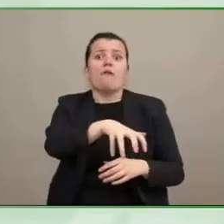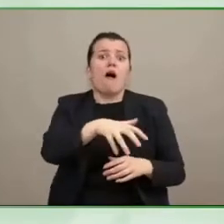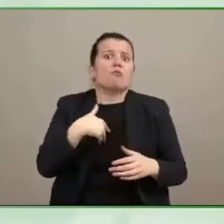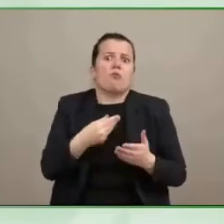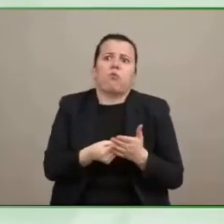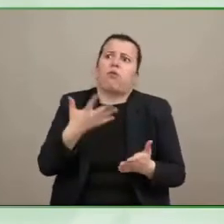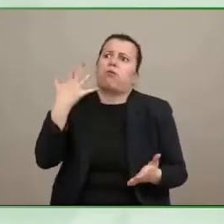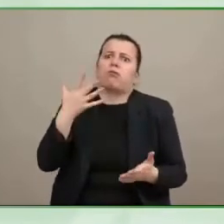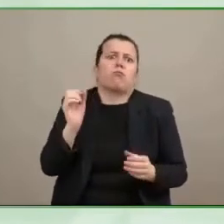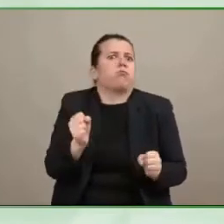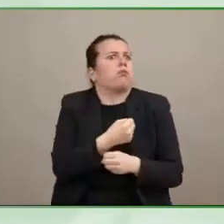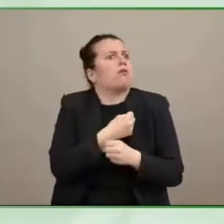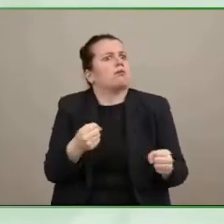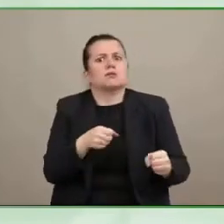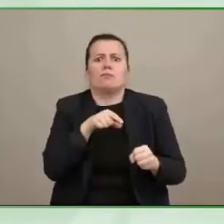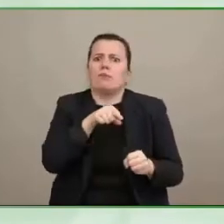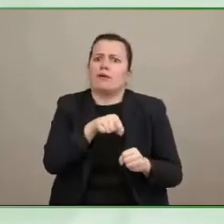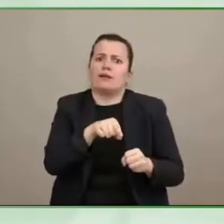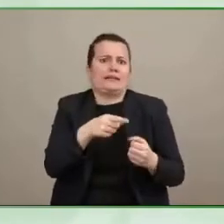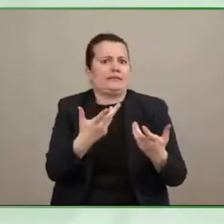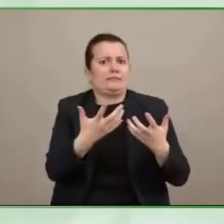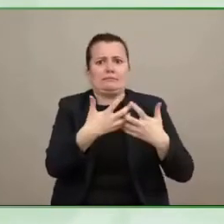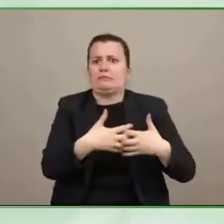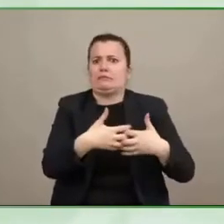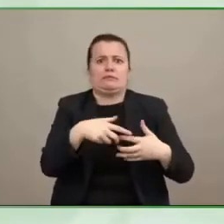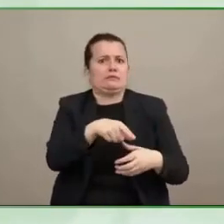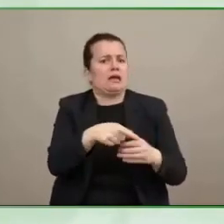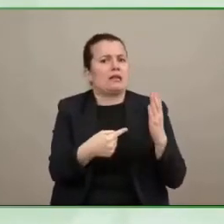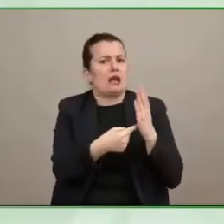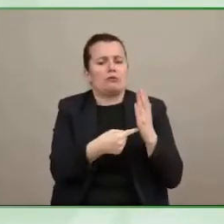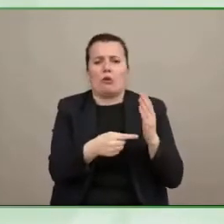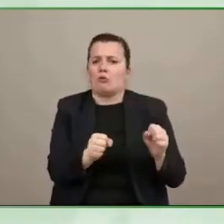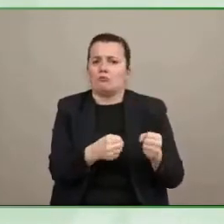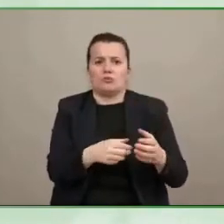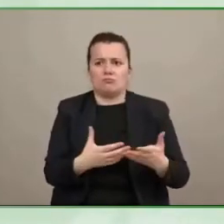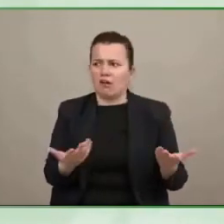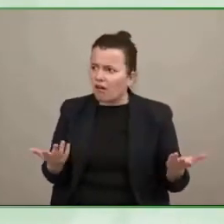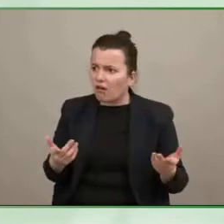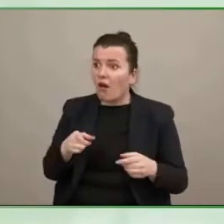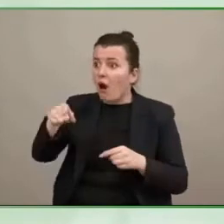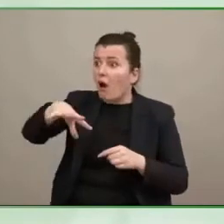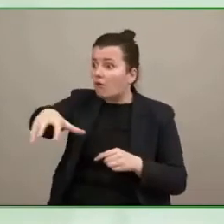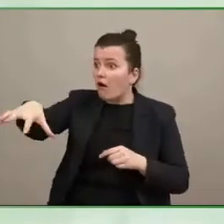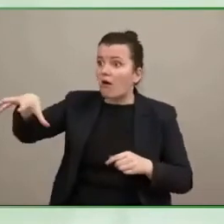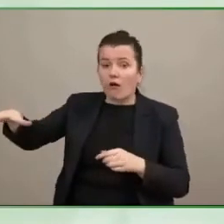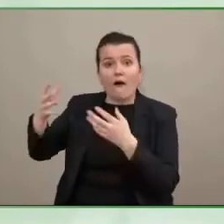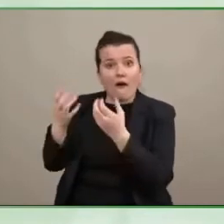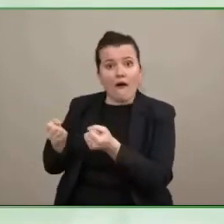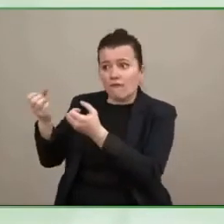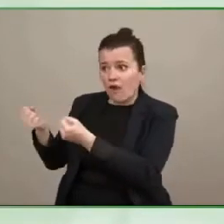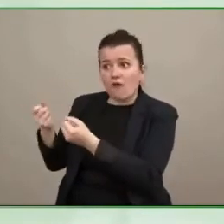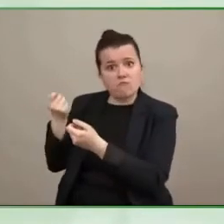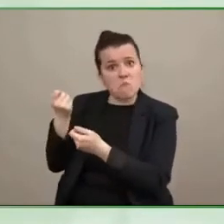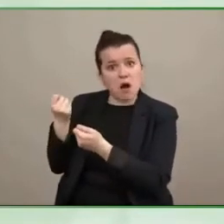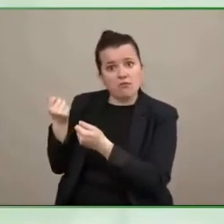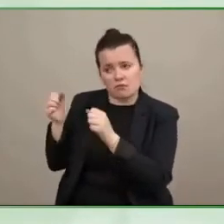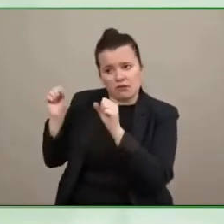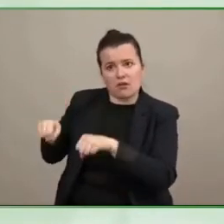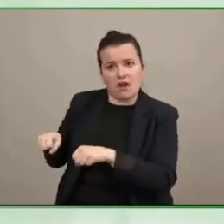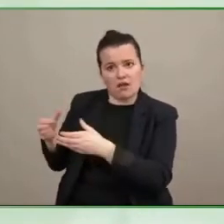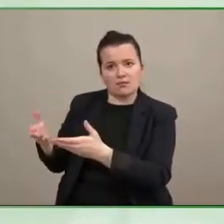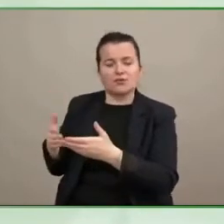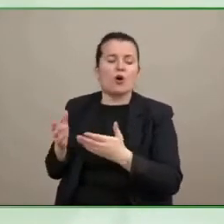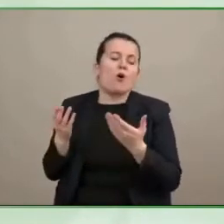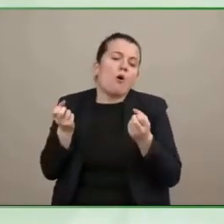and and and need to include that and so again it's we have to include the entire economic spectrum globally